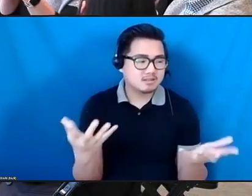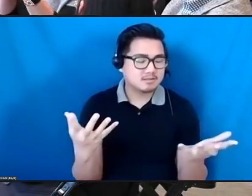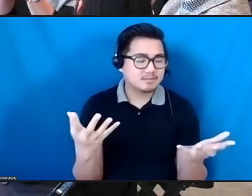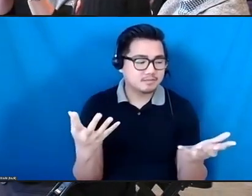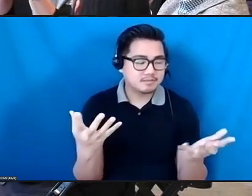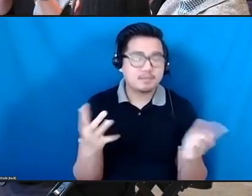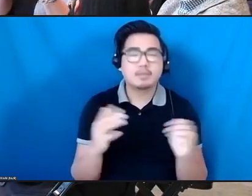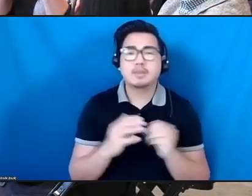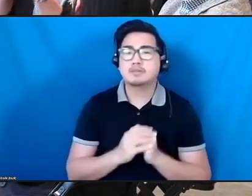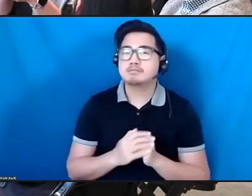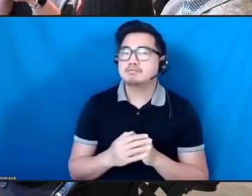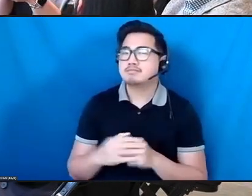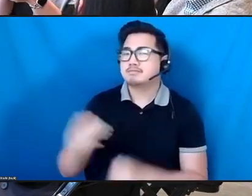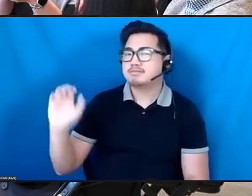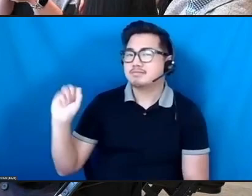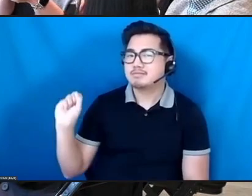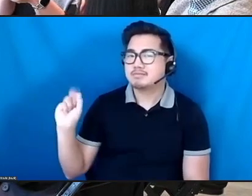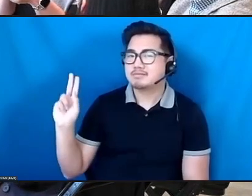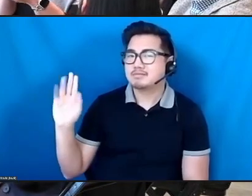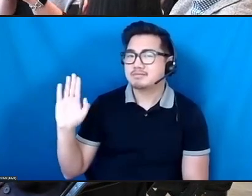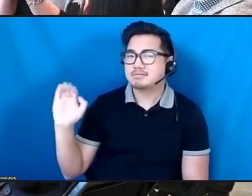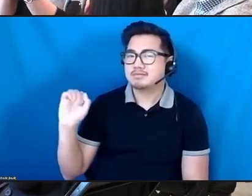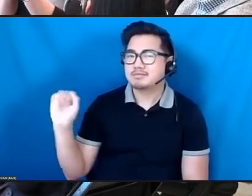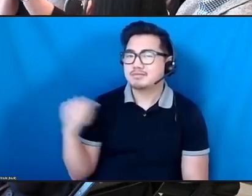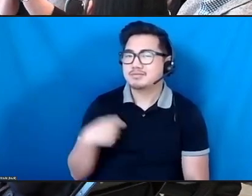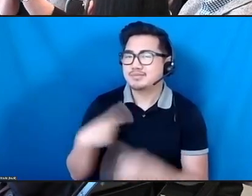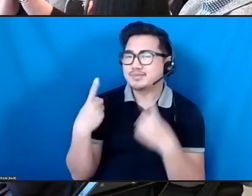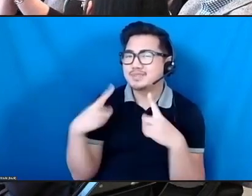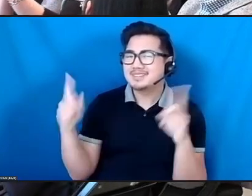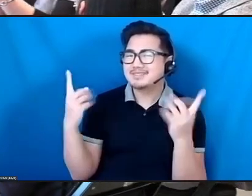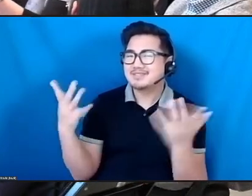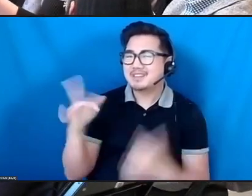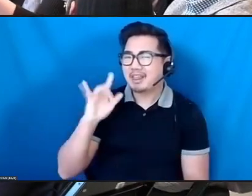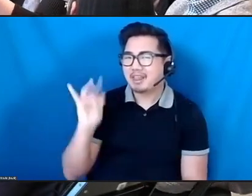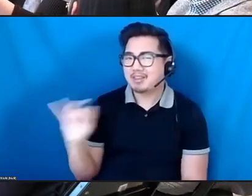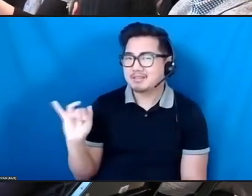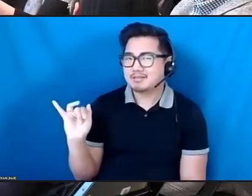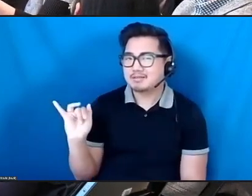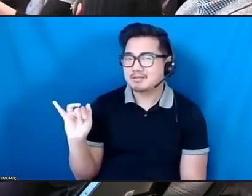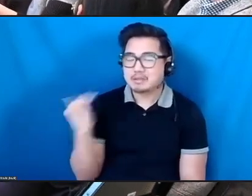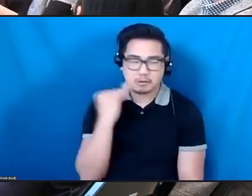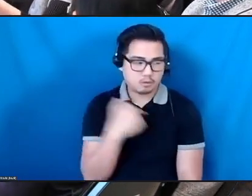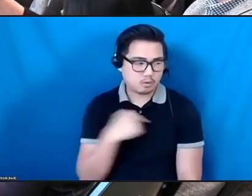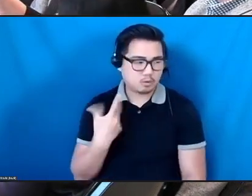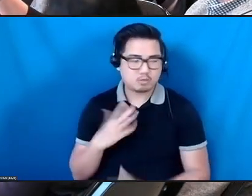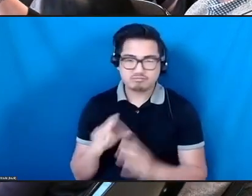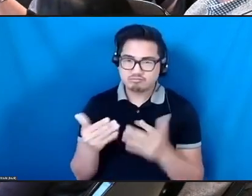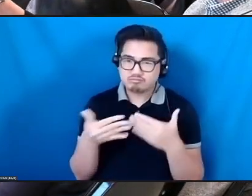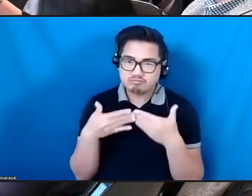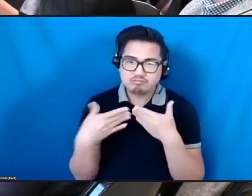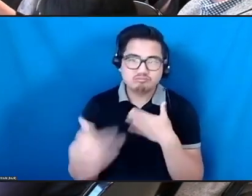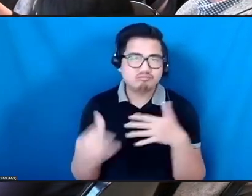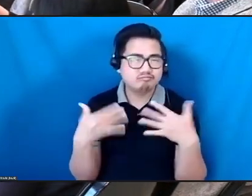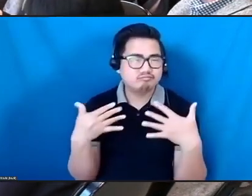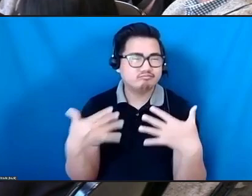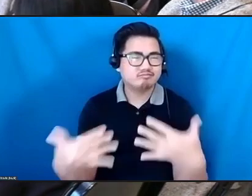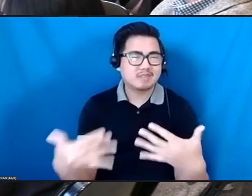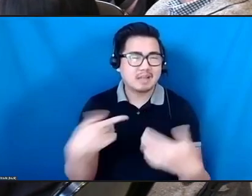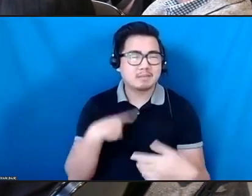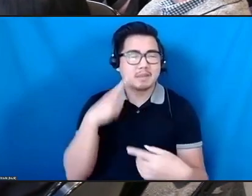if we actually are able to move ourselves forward? I've been thinking a lot about the boxing and also the,